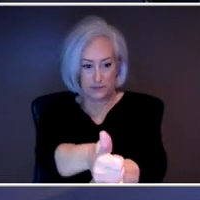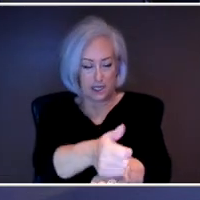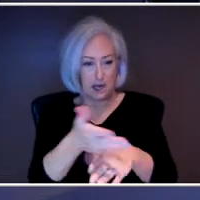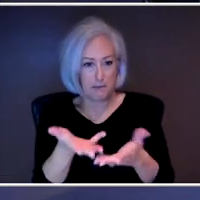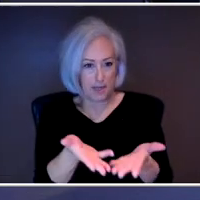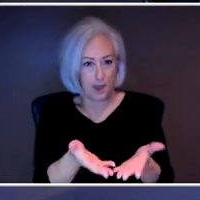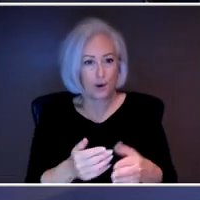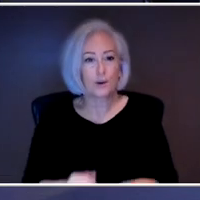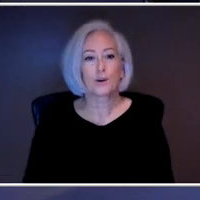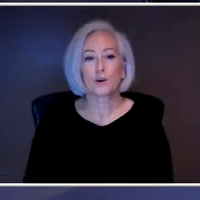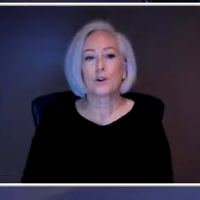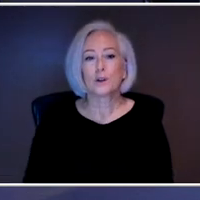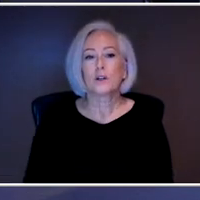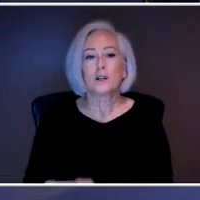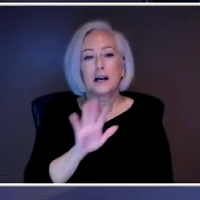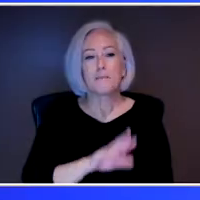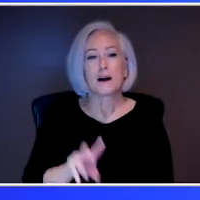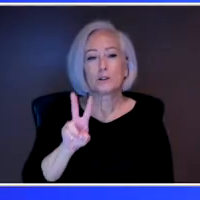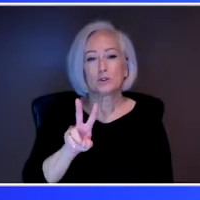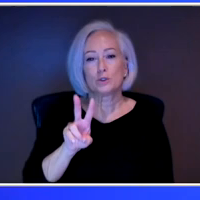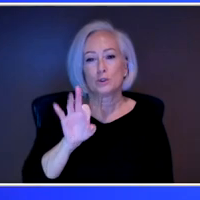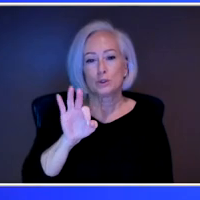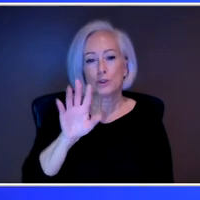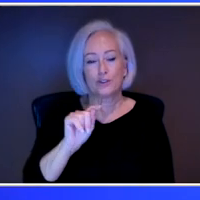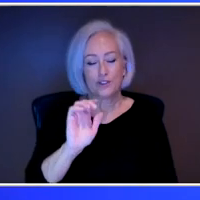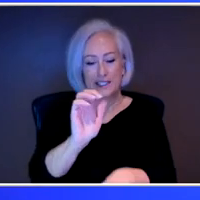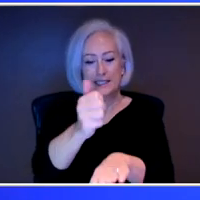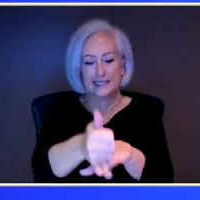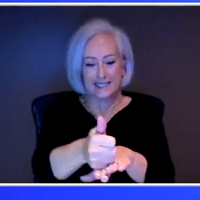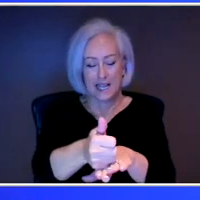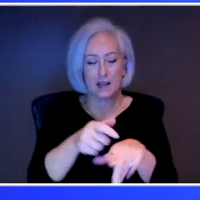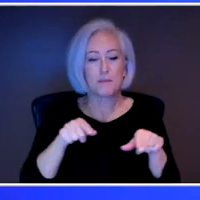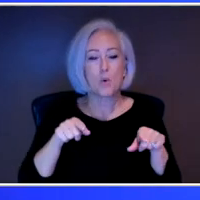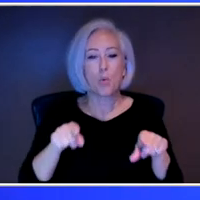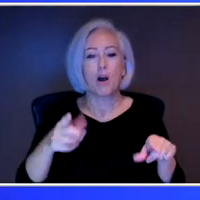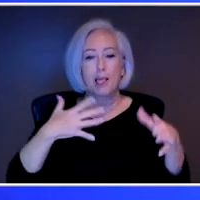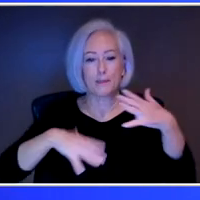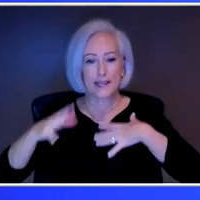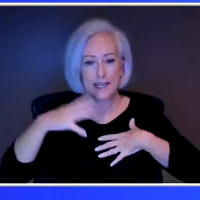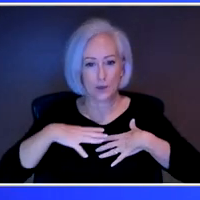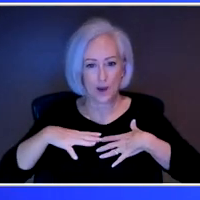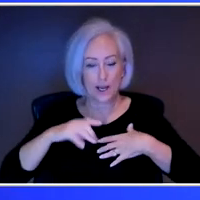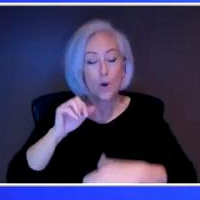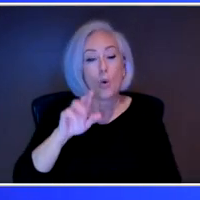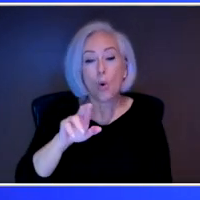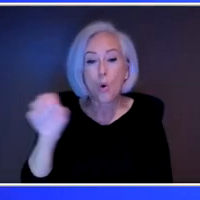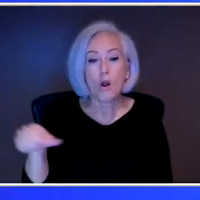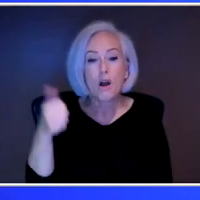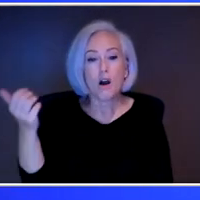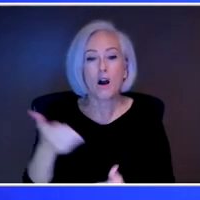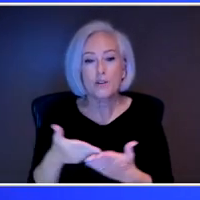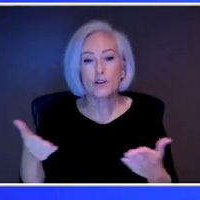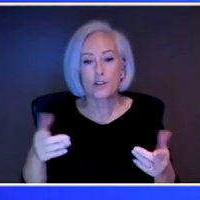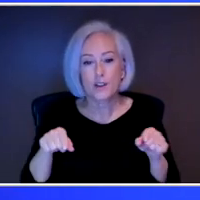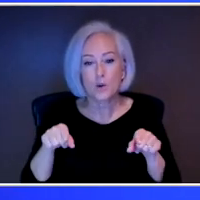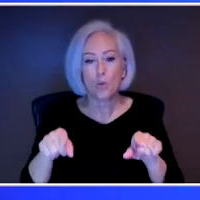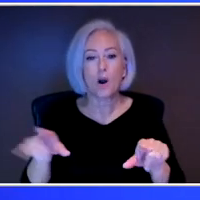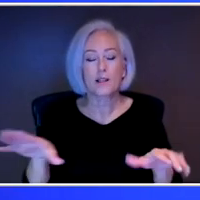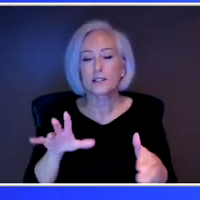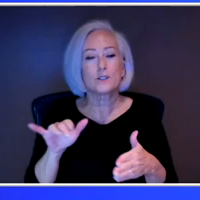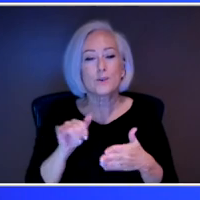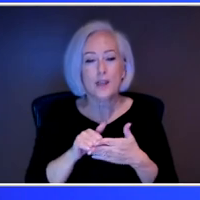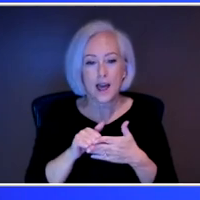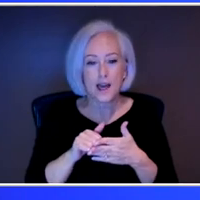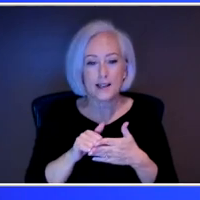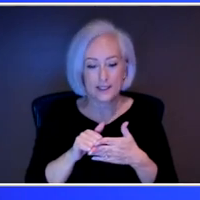feet away maybe while I'm getting ready. Or the other thing I'll do while I'm doing it is I try and set it up